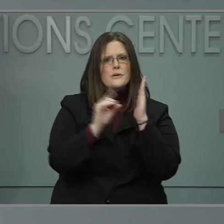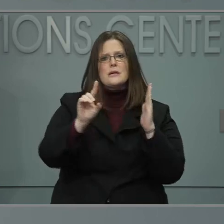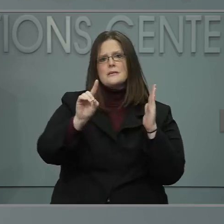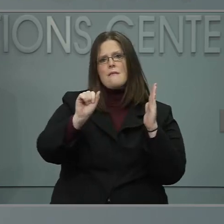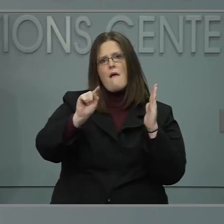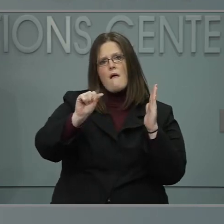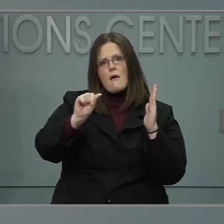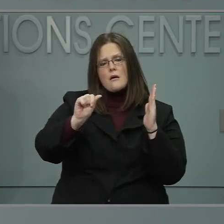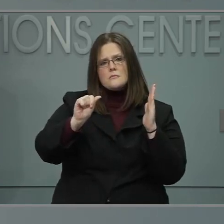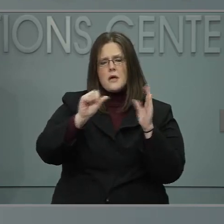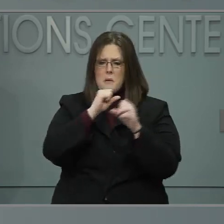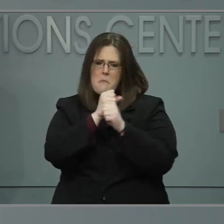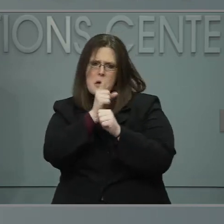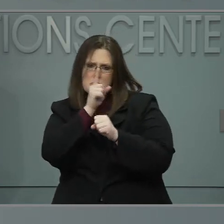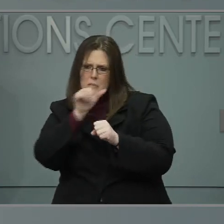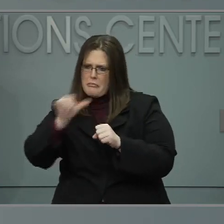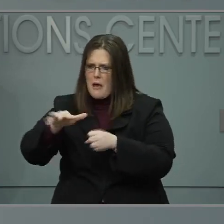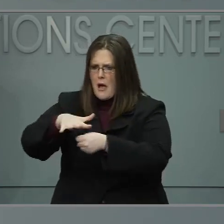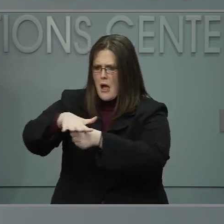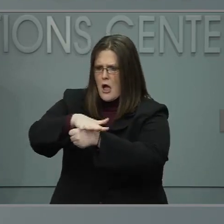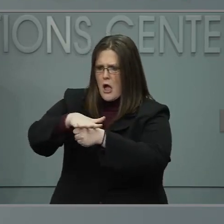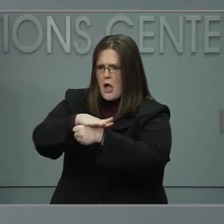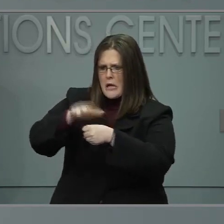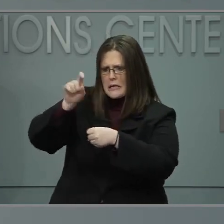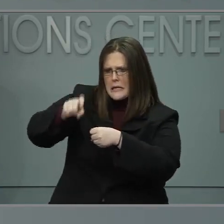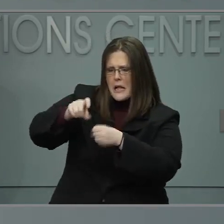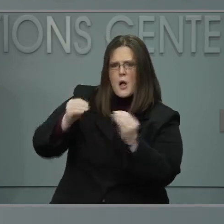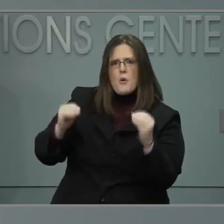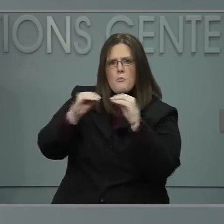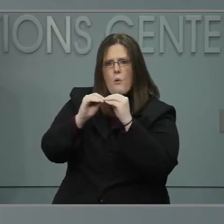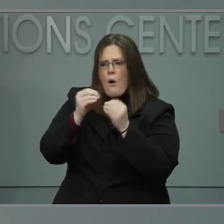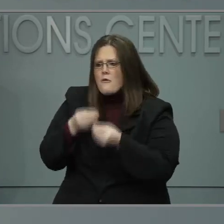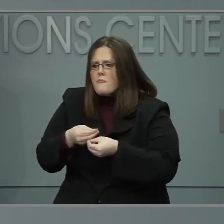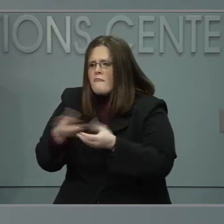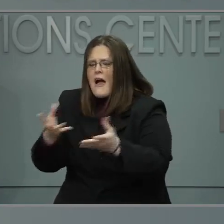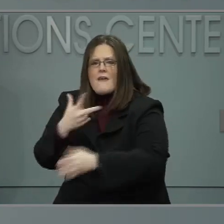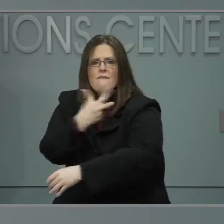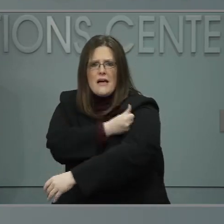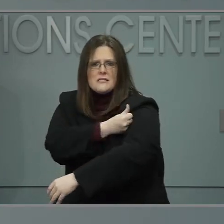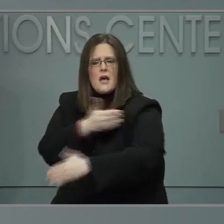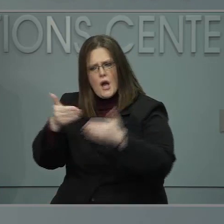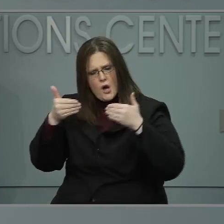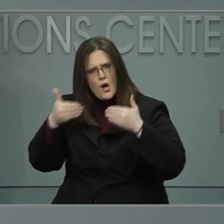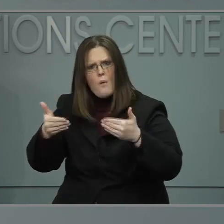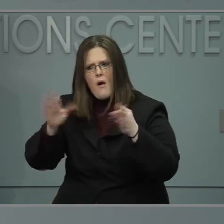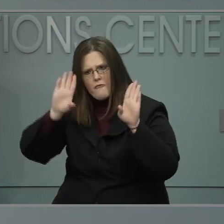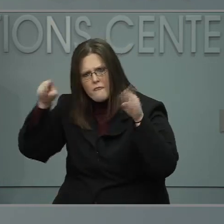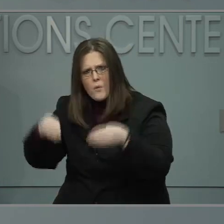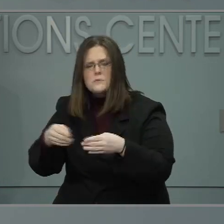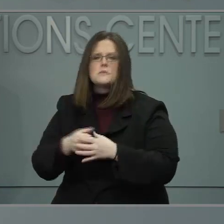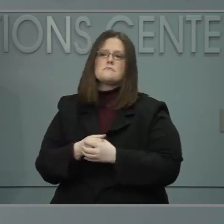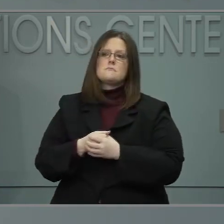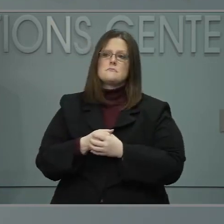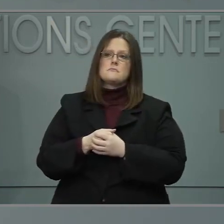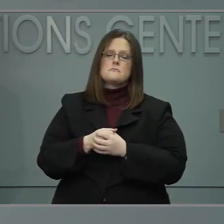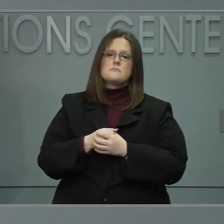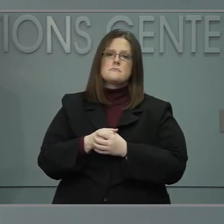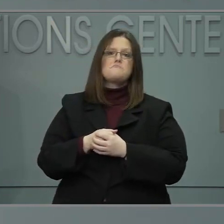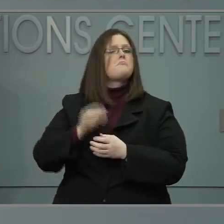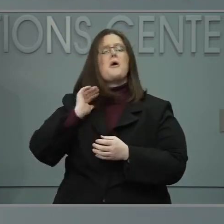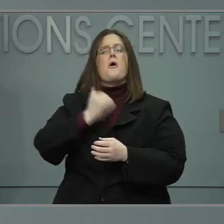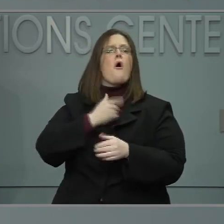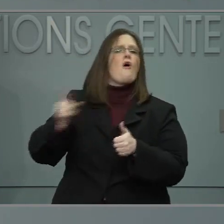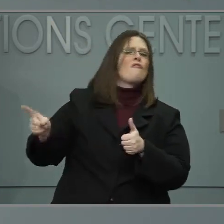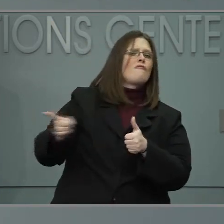in vaccine distribution. When North Carolina received its first allocations of doses, we sent them to every